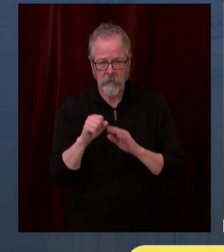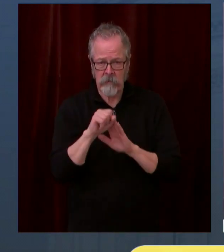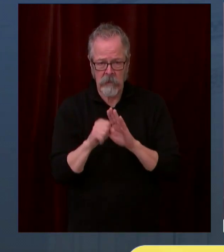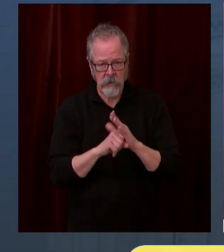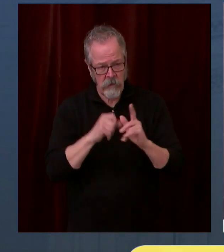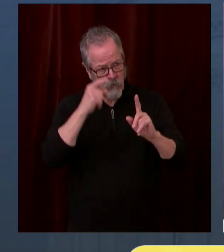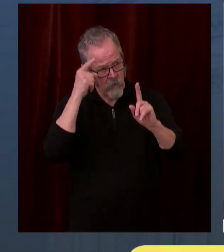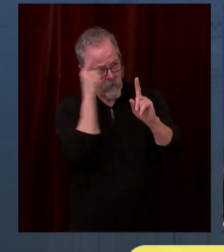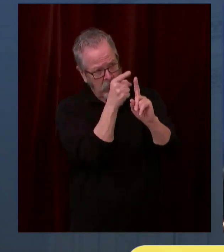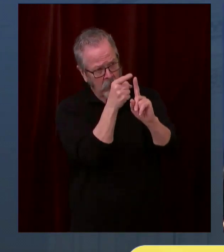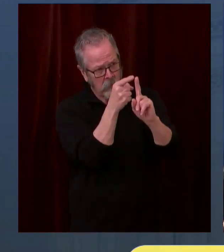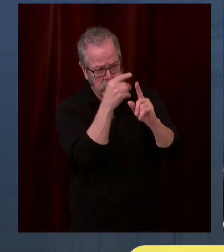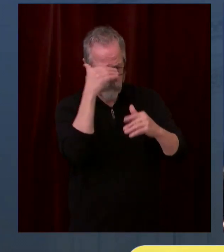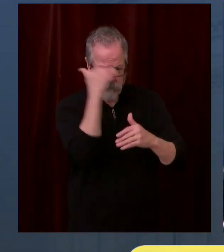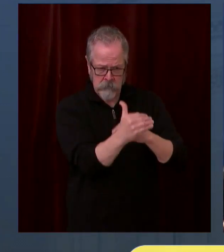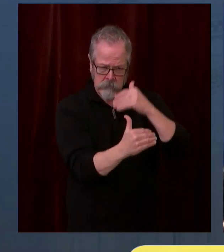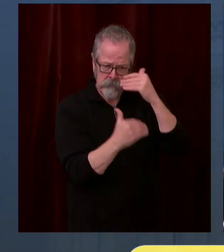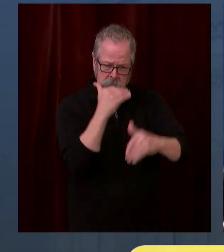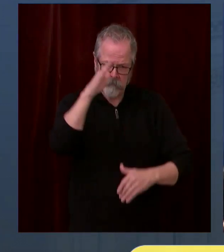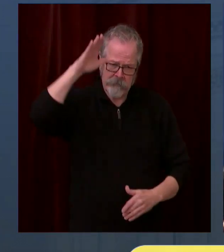to you, Governor. Thanks, Dr. Shah.